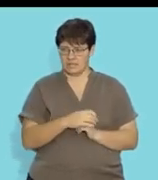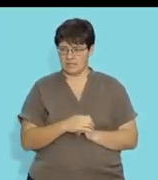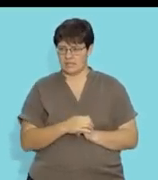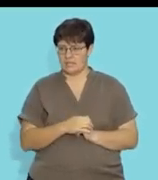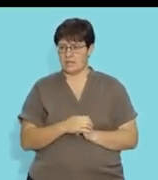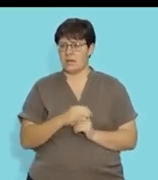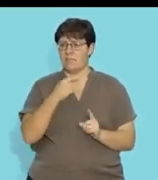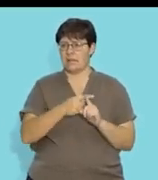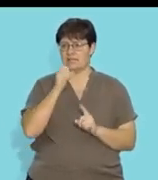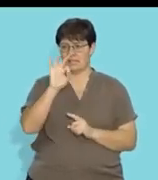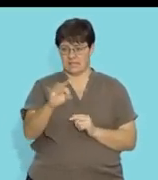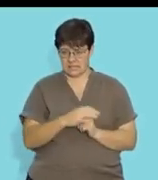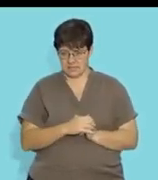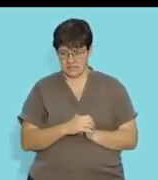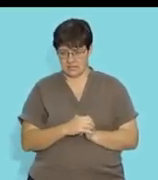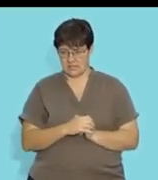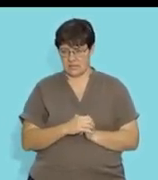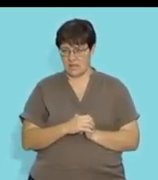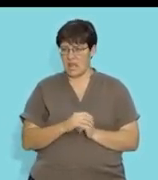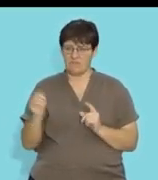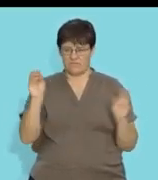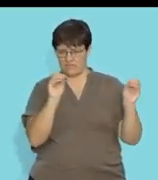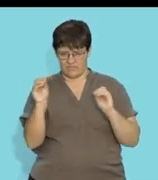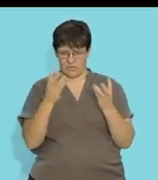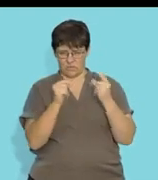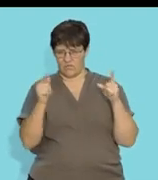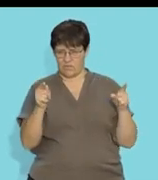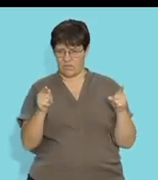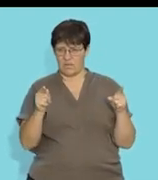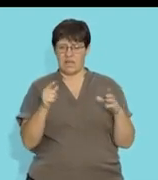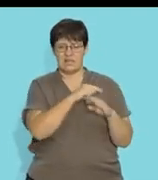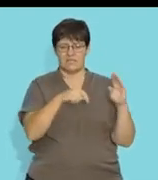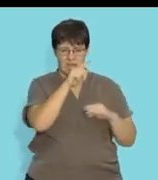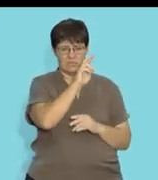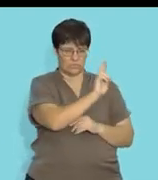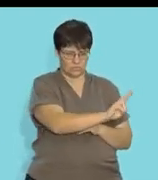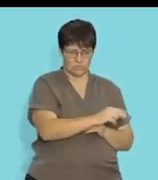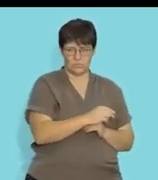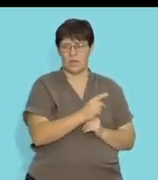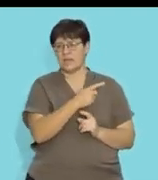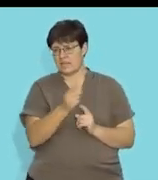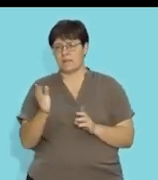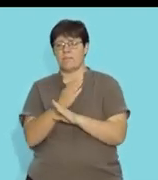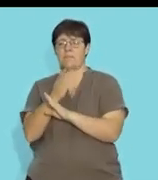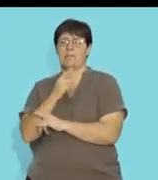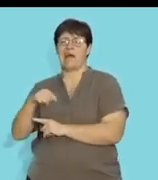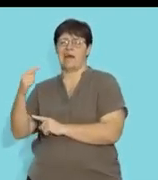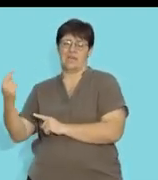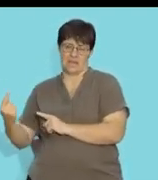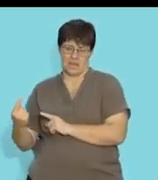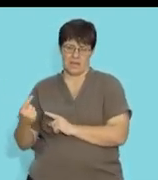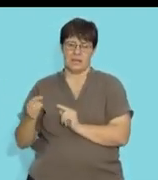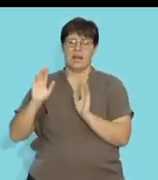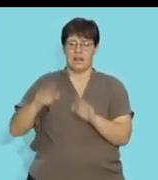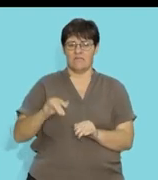plus 3, right? So if you just solve them, by the way, you divide everything by 2 and then get rid of all the